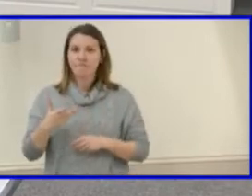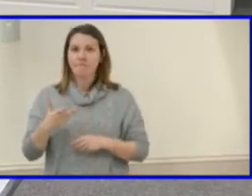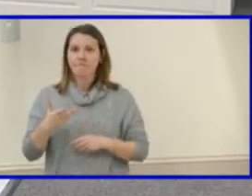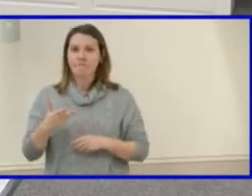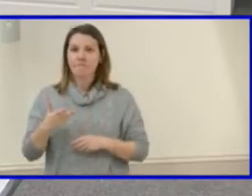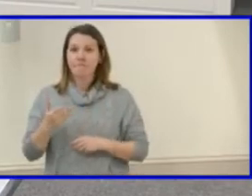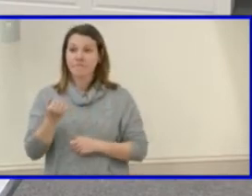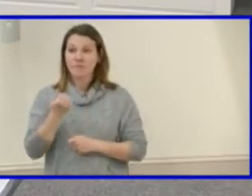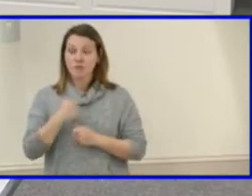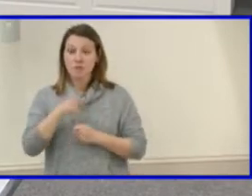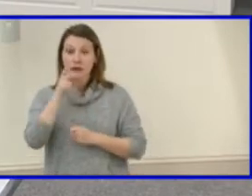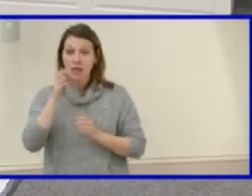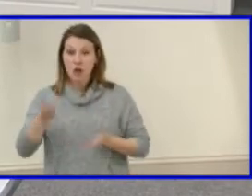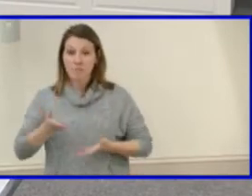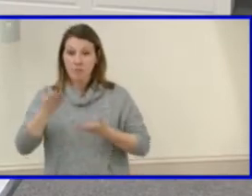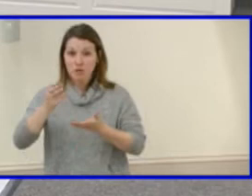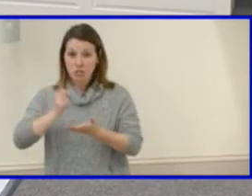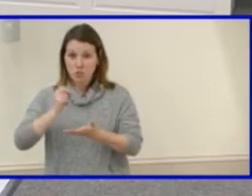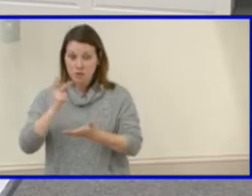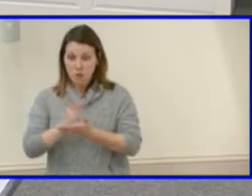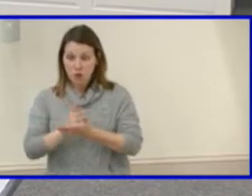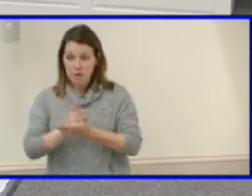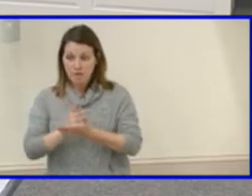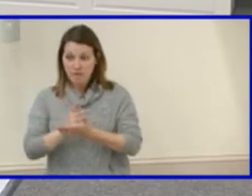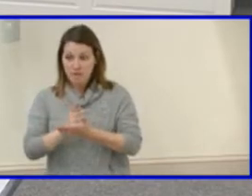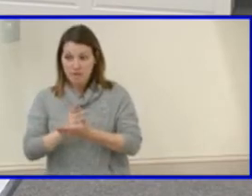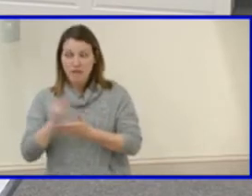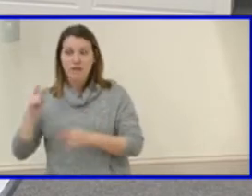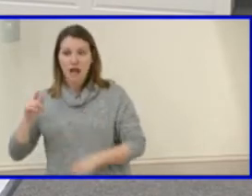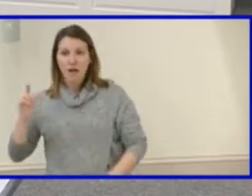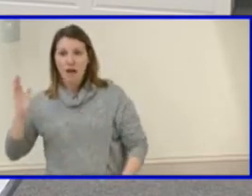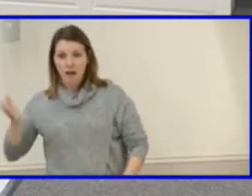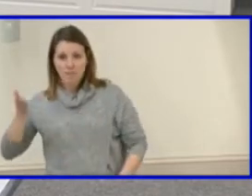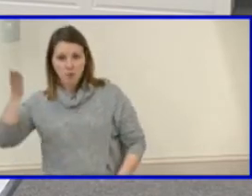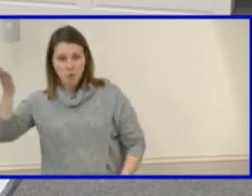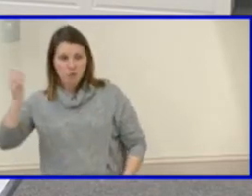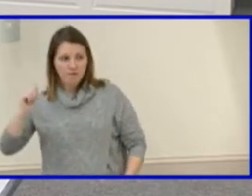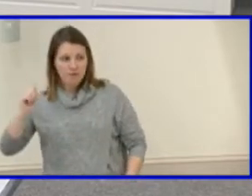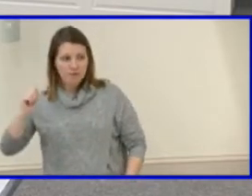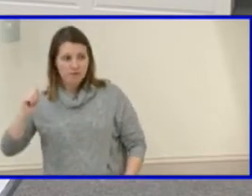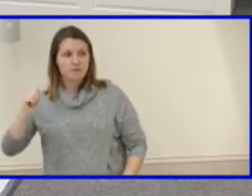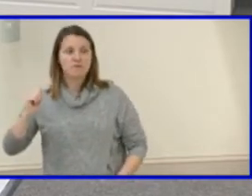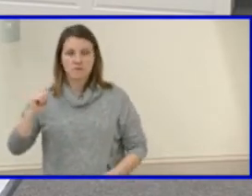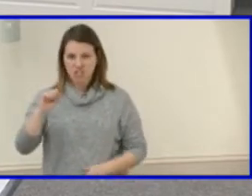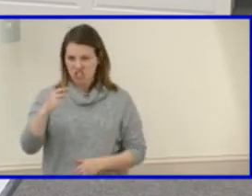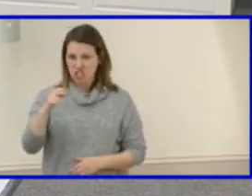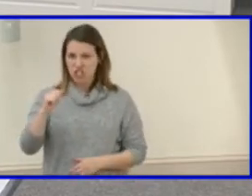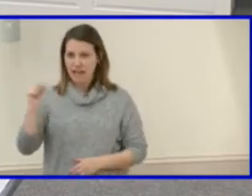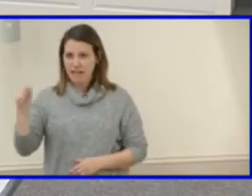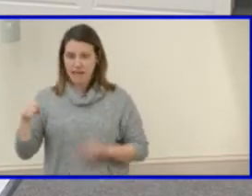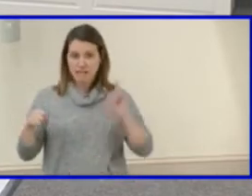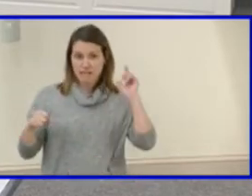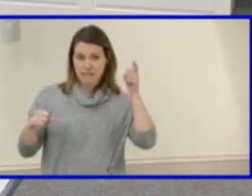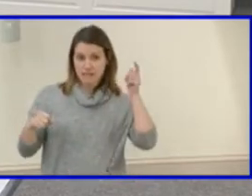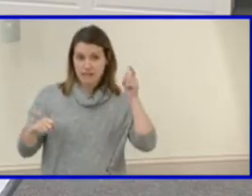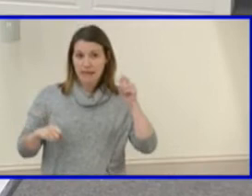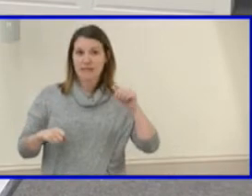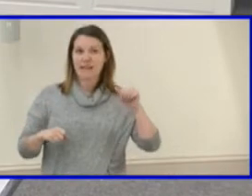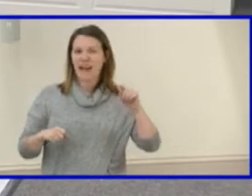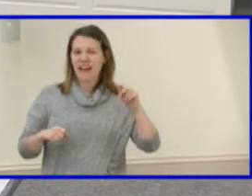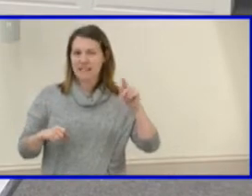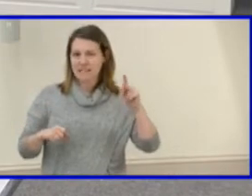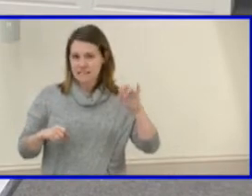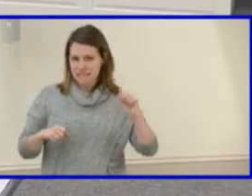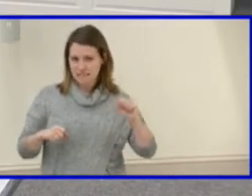-006 release time? So moved. Moved by Mrs. Shea. Is there a second? Second. Second by Mrs. Atkins.